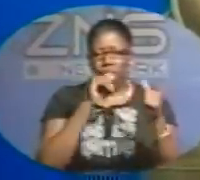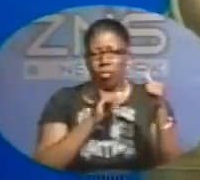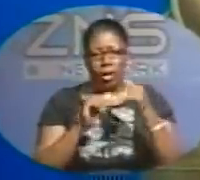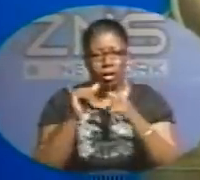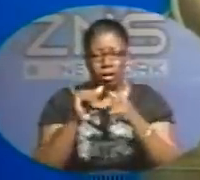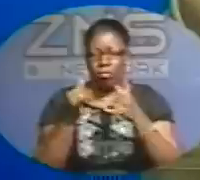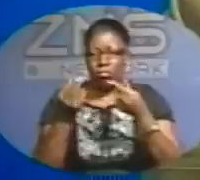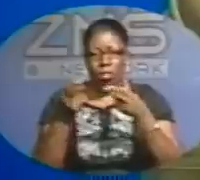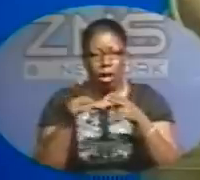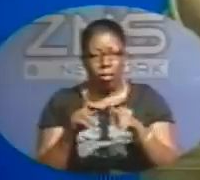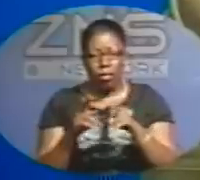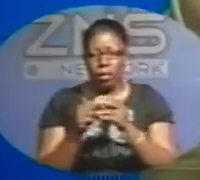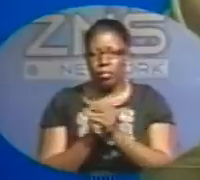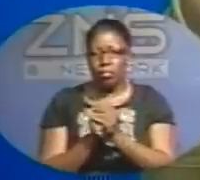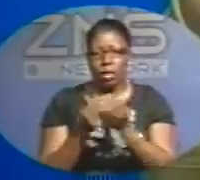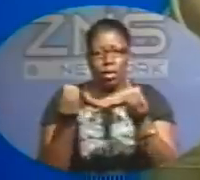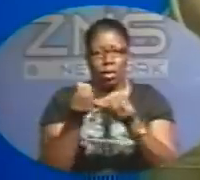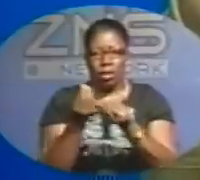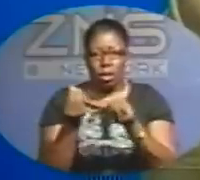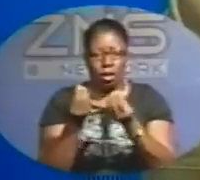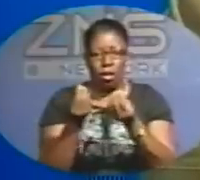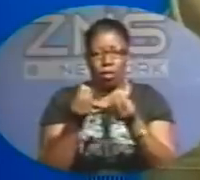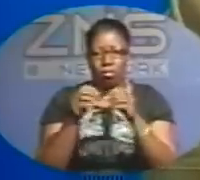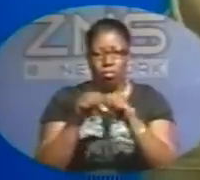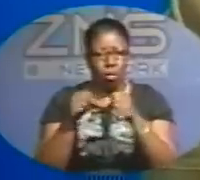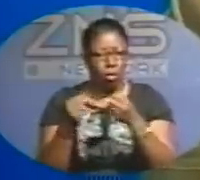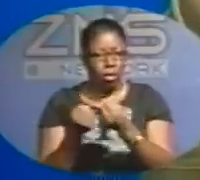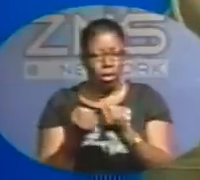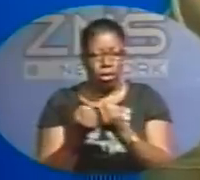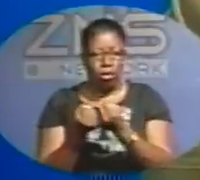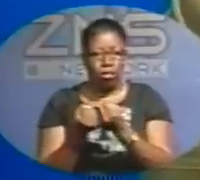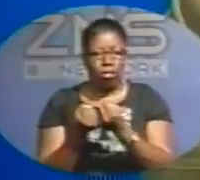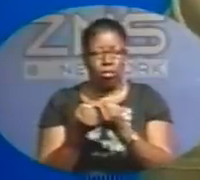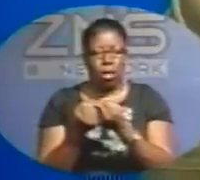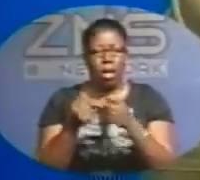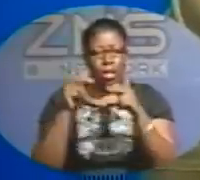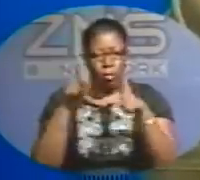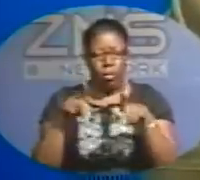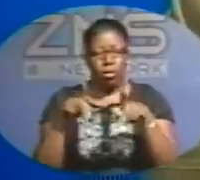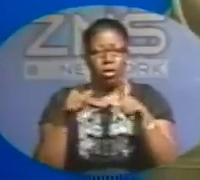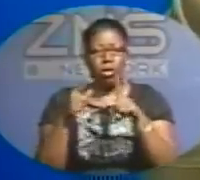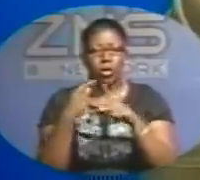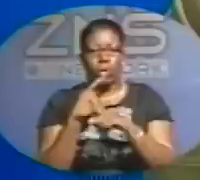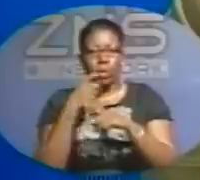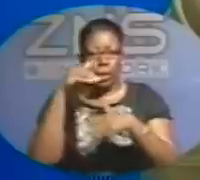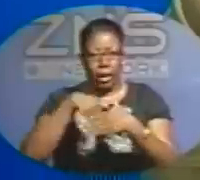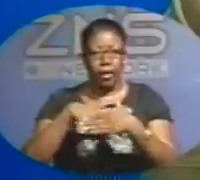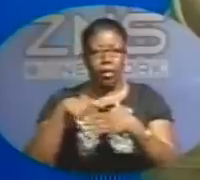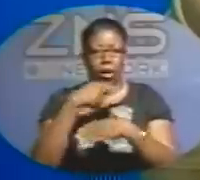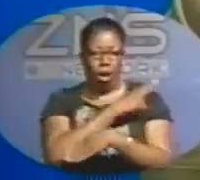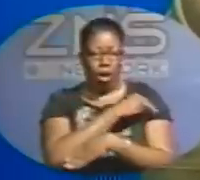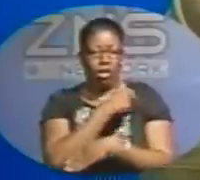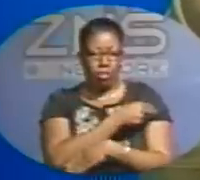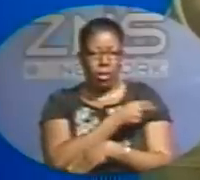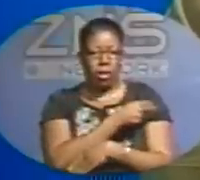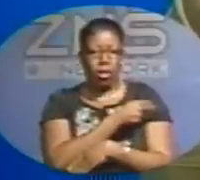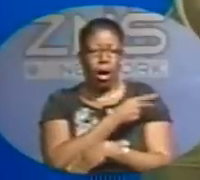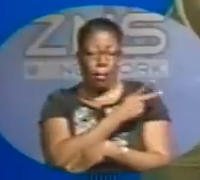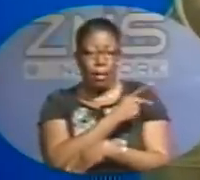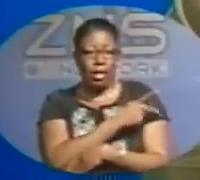indications of anything being broken. This person at the time, who was in hospital, who was an inpatient,